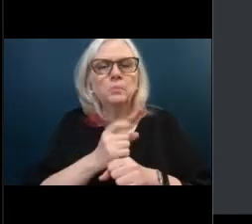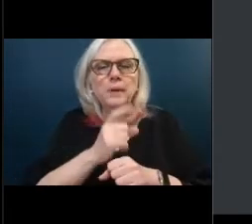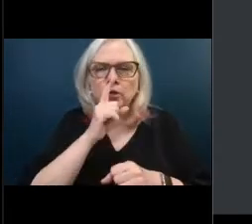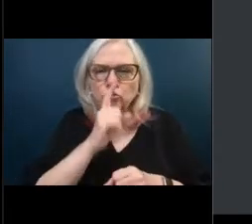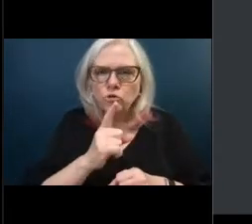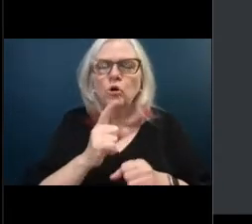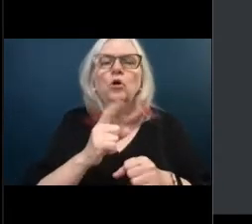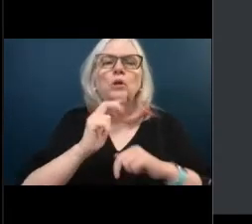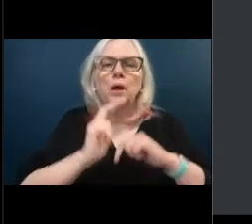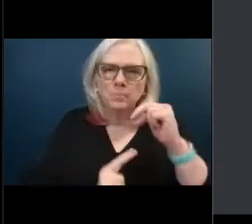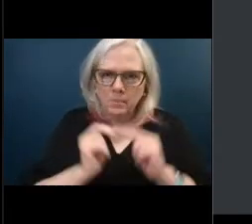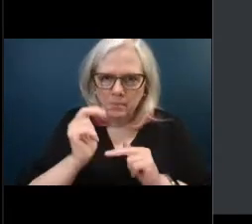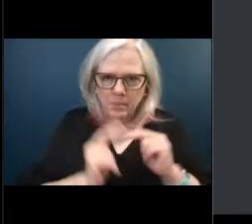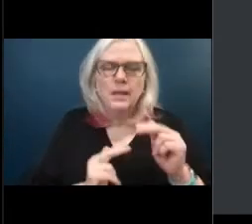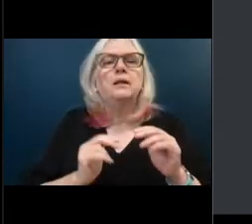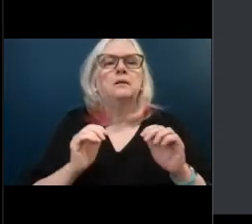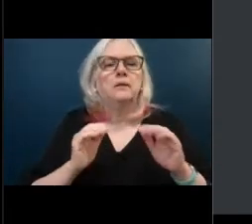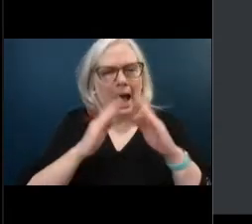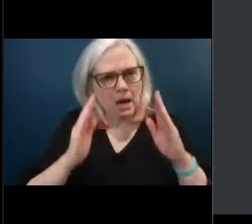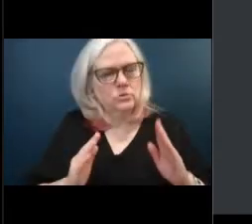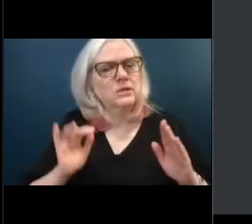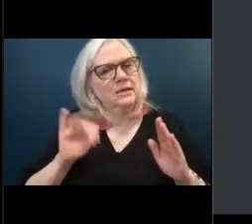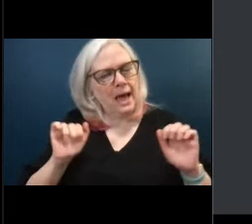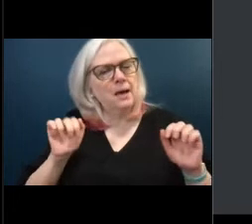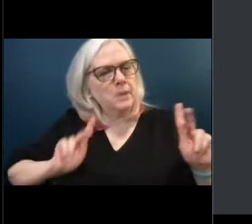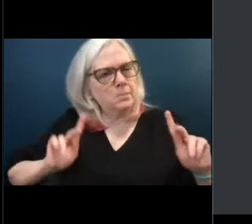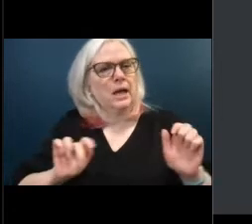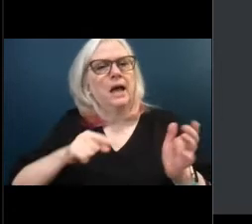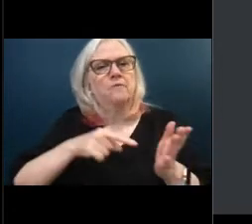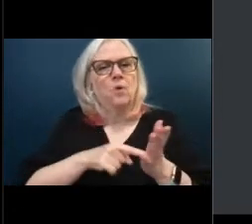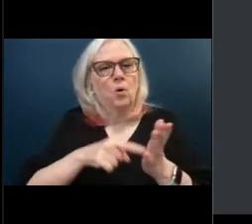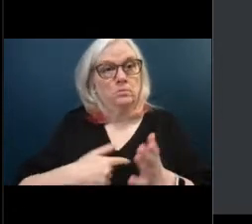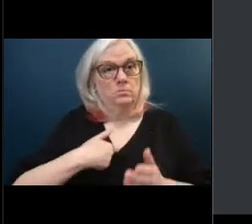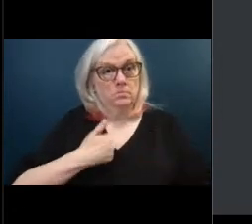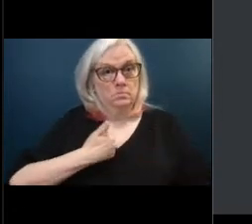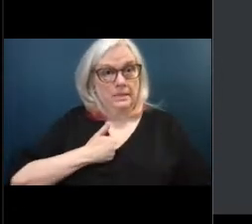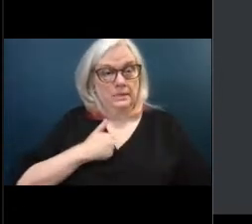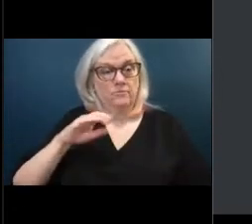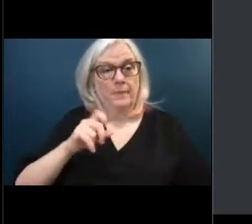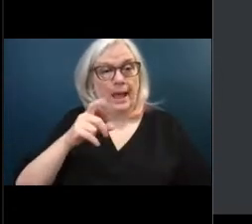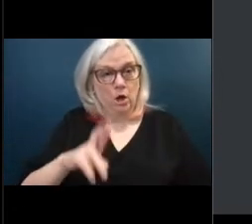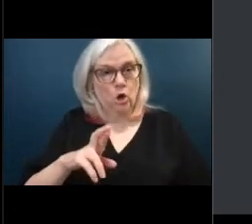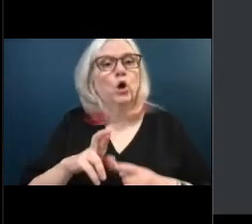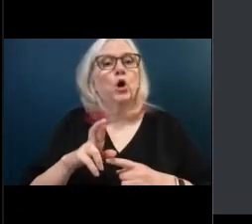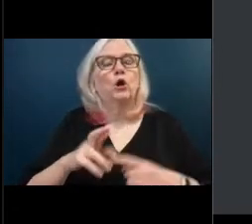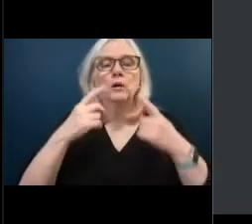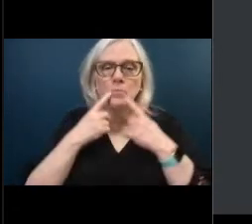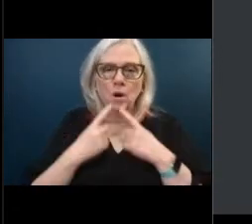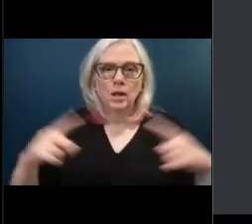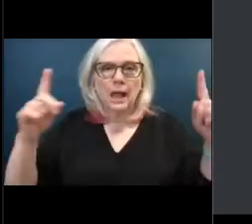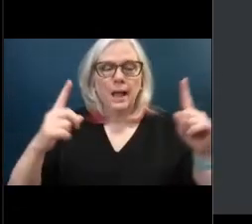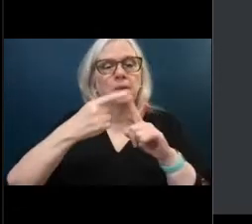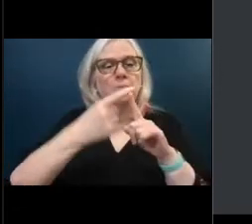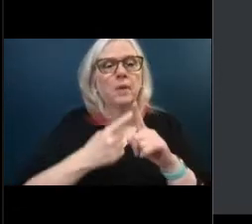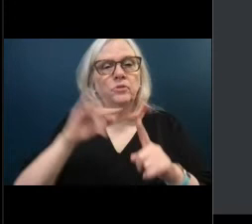obtainability. Now, therefore, I, Typhon Serga, Mayor of the City of Boynton Beach, do hereby proclaim the month of June